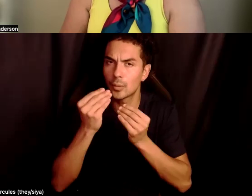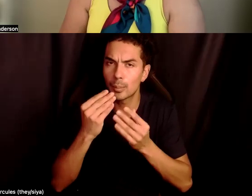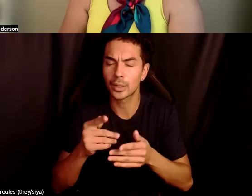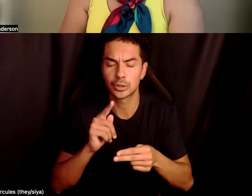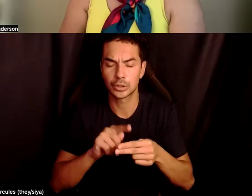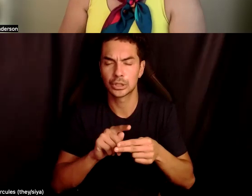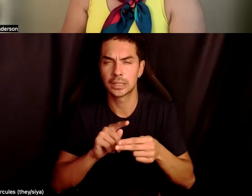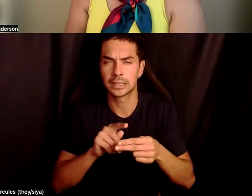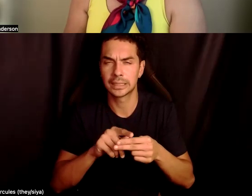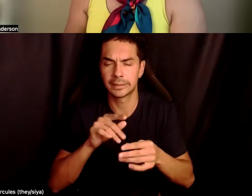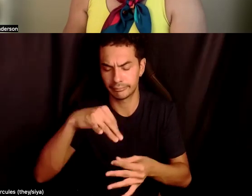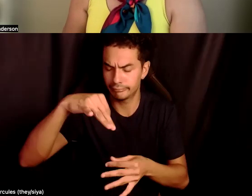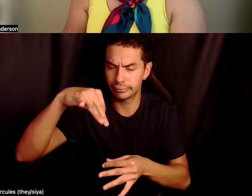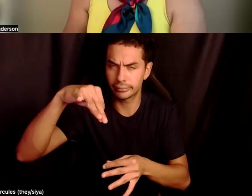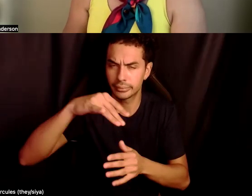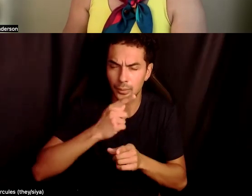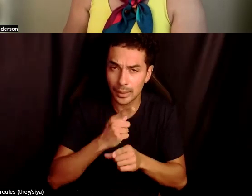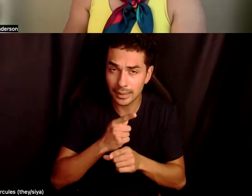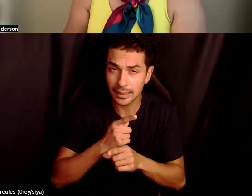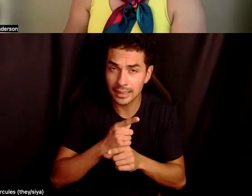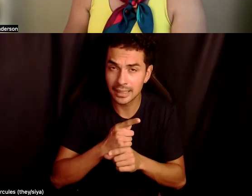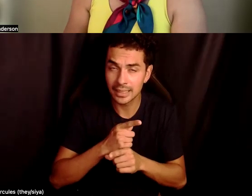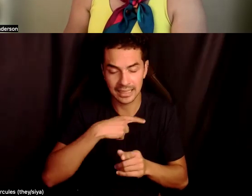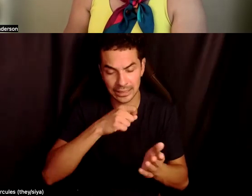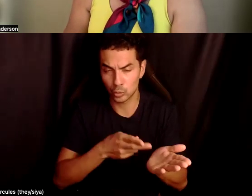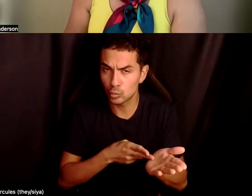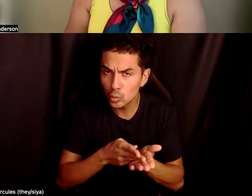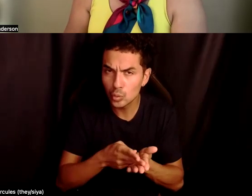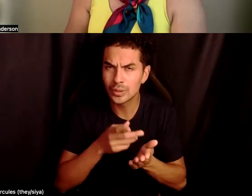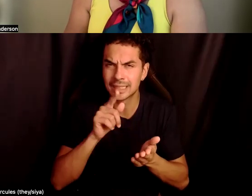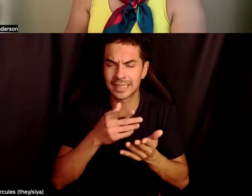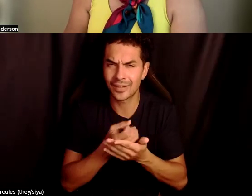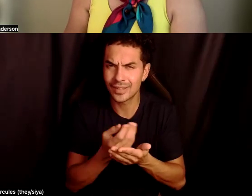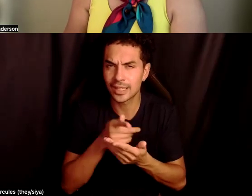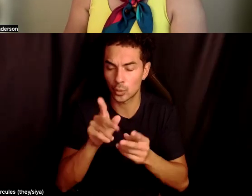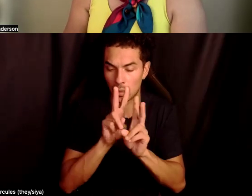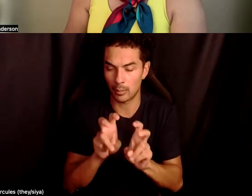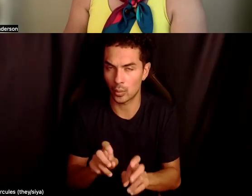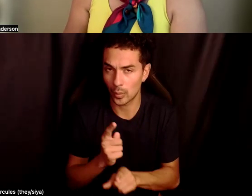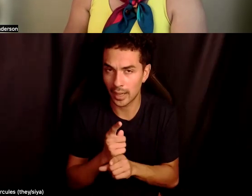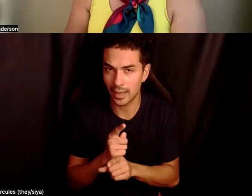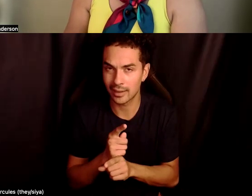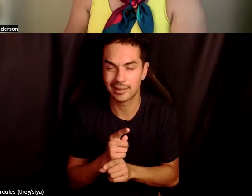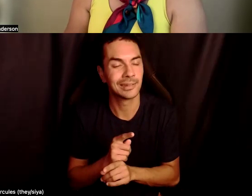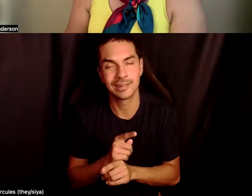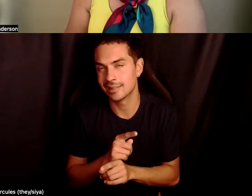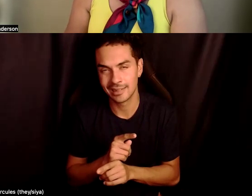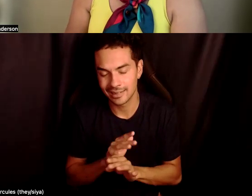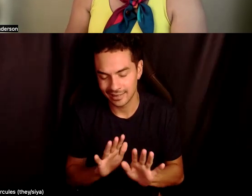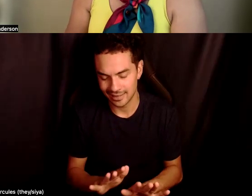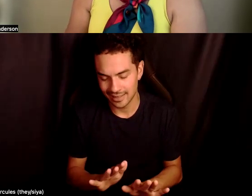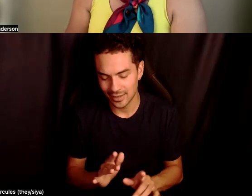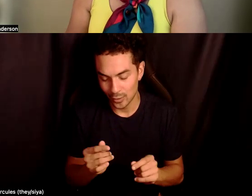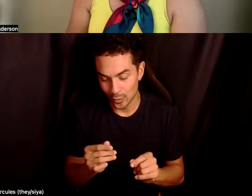tell you the truth about, um, the subject you're, you're exploring. And it's exciting for me to think